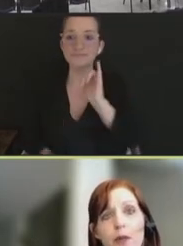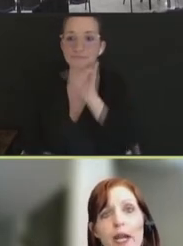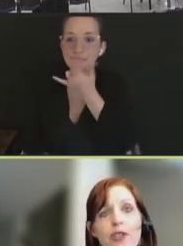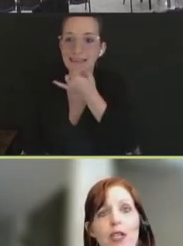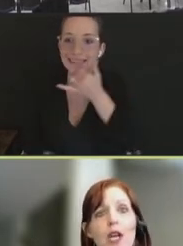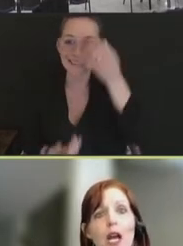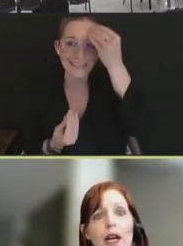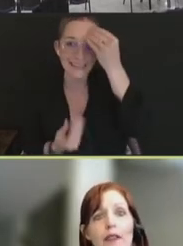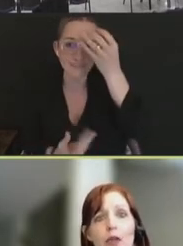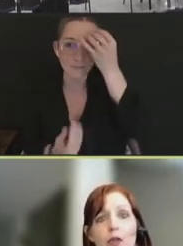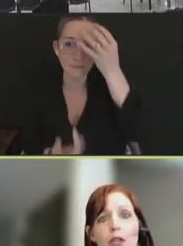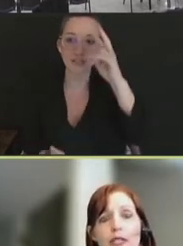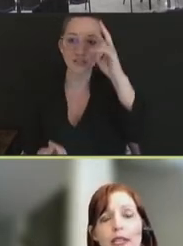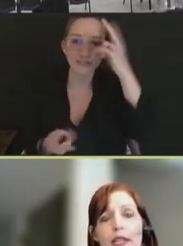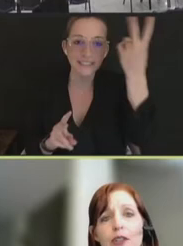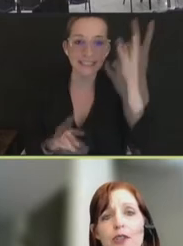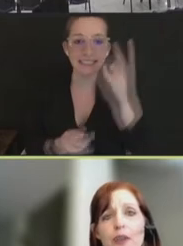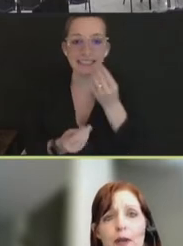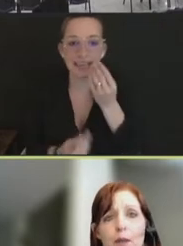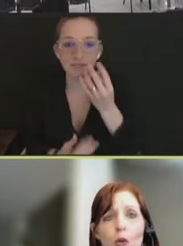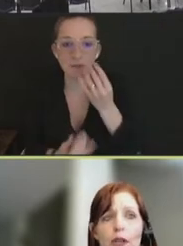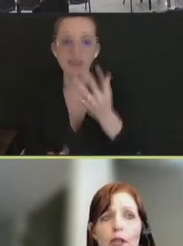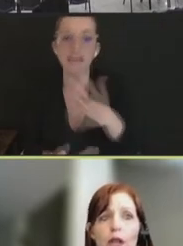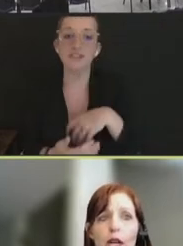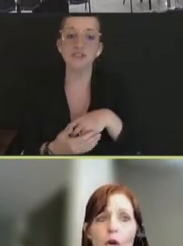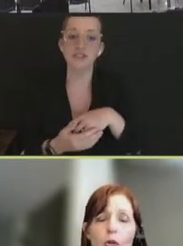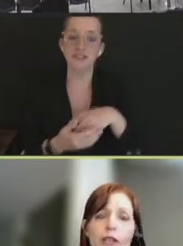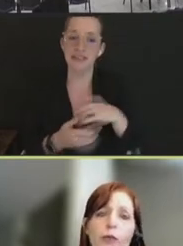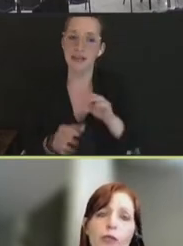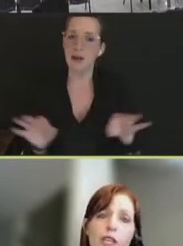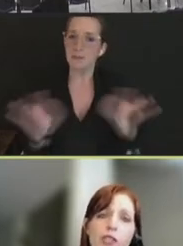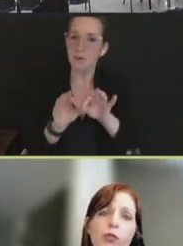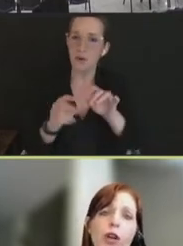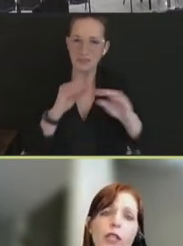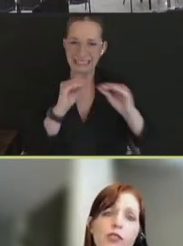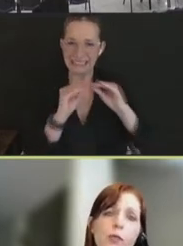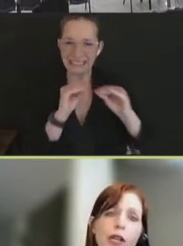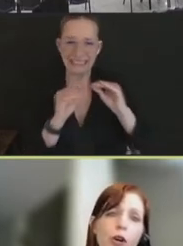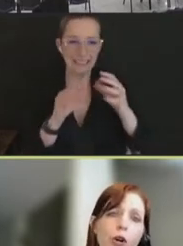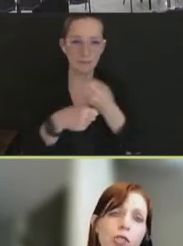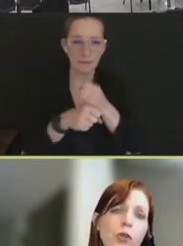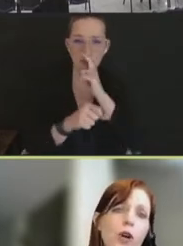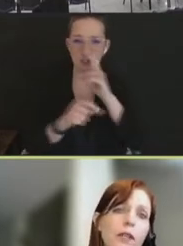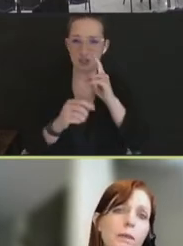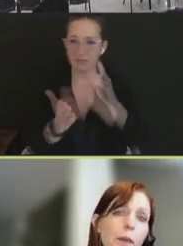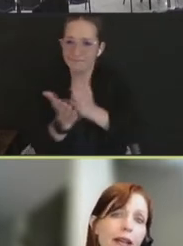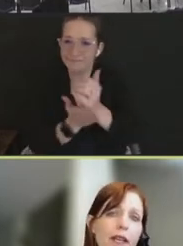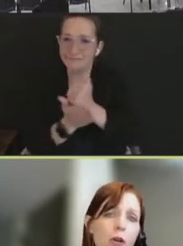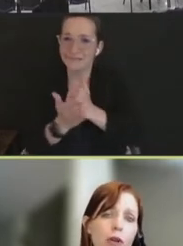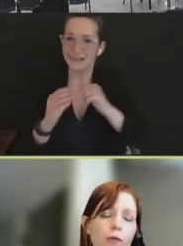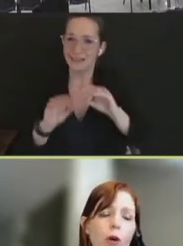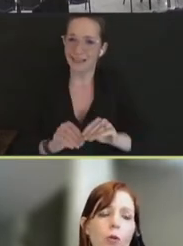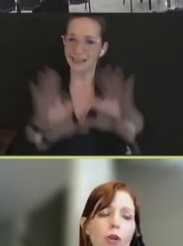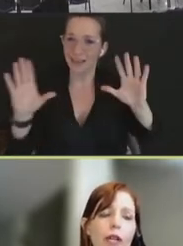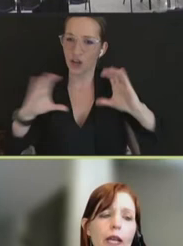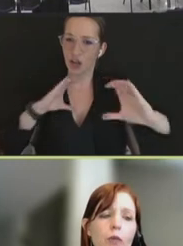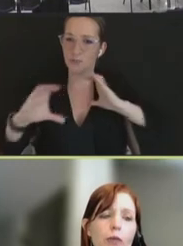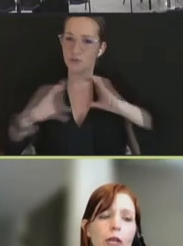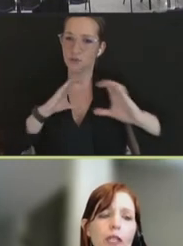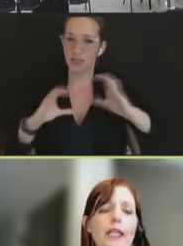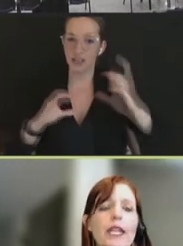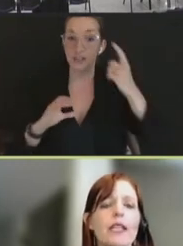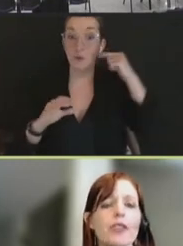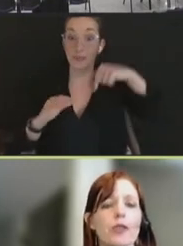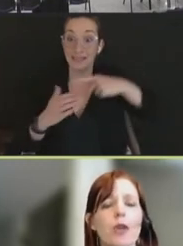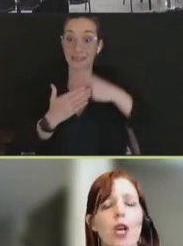disinformation, I think will continue to be important, not only for these products, but also on many going forward. And we